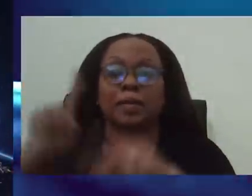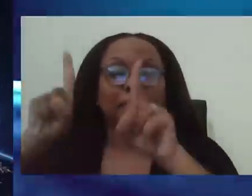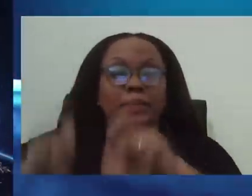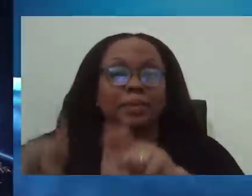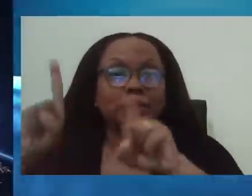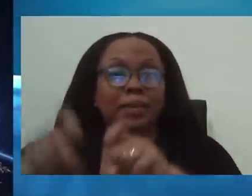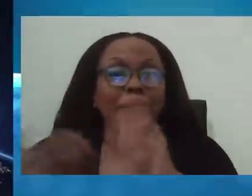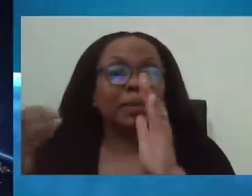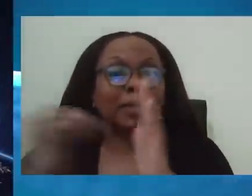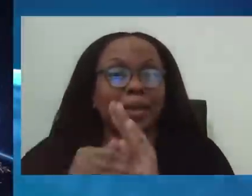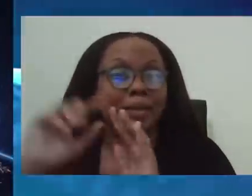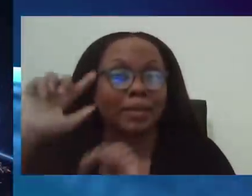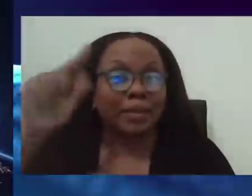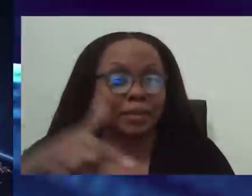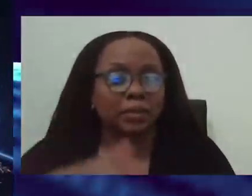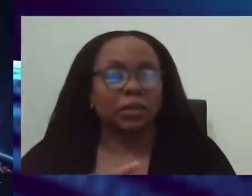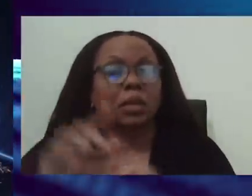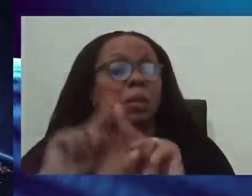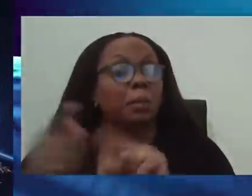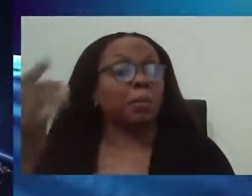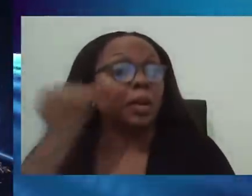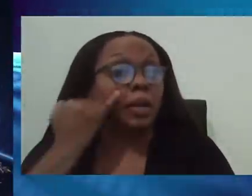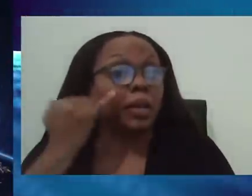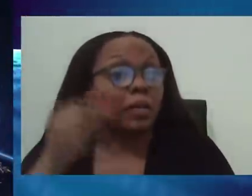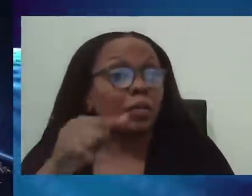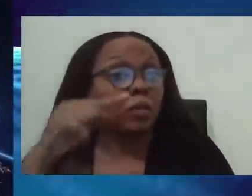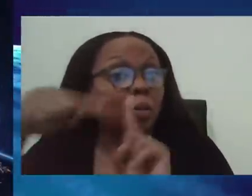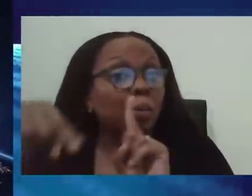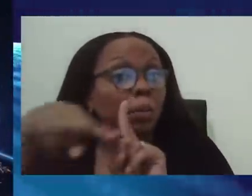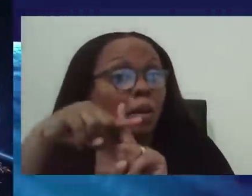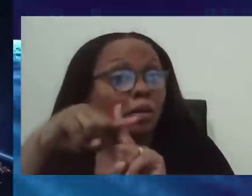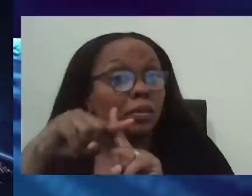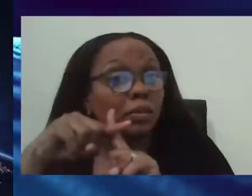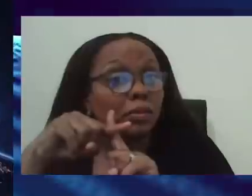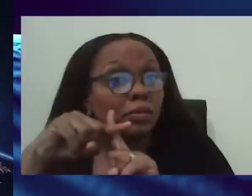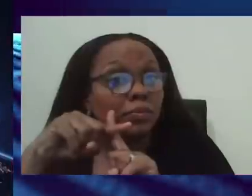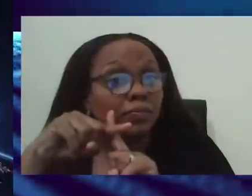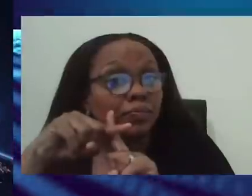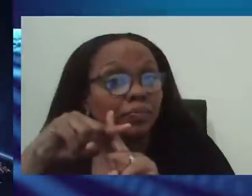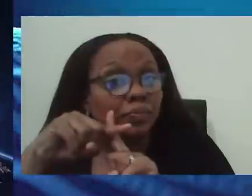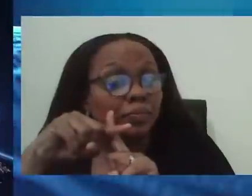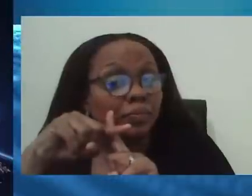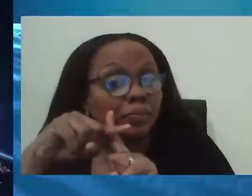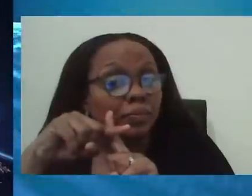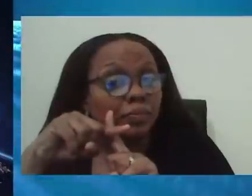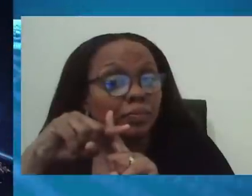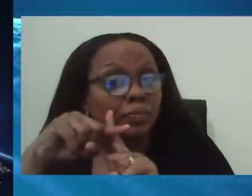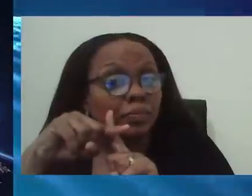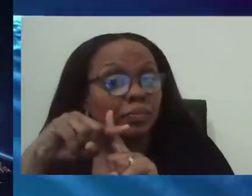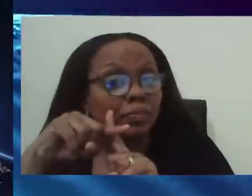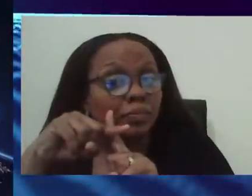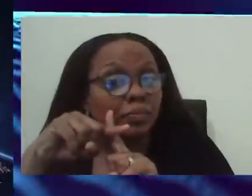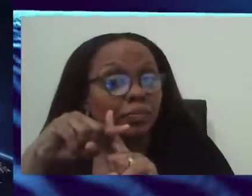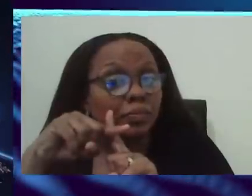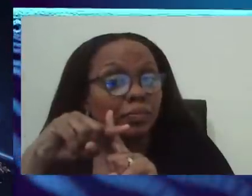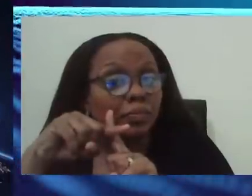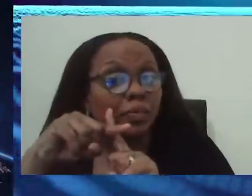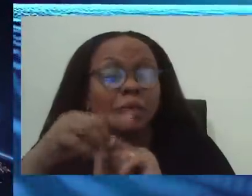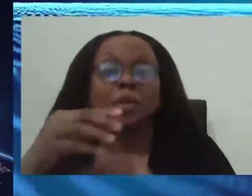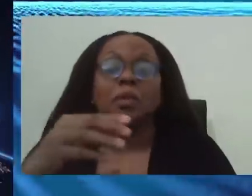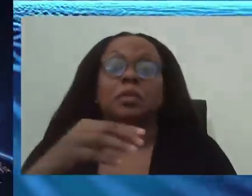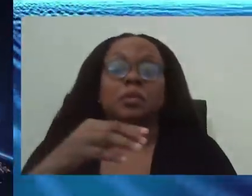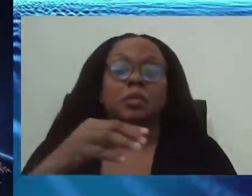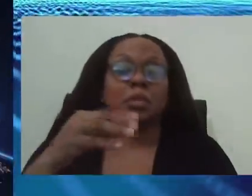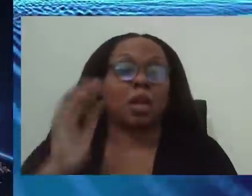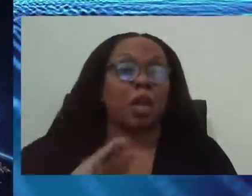persons who are positive at the point in time, those persons are the persons that the home isolation team will see.